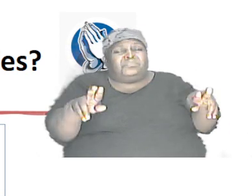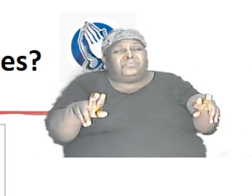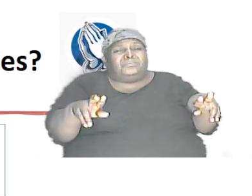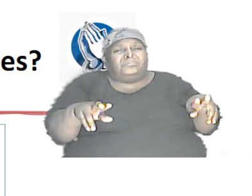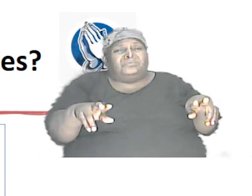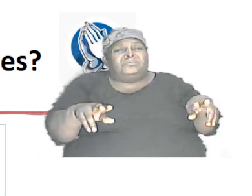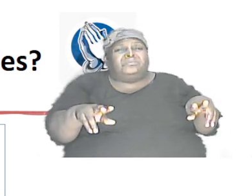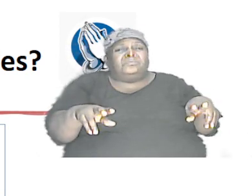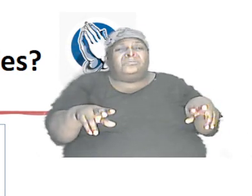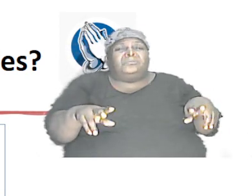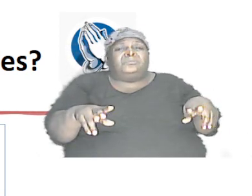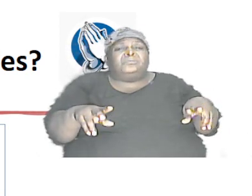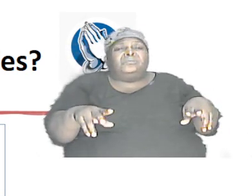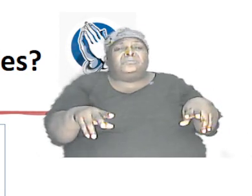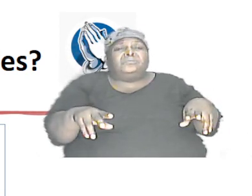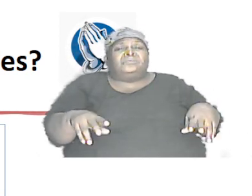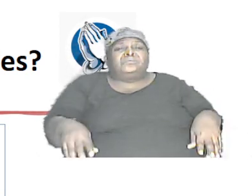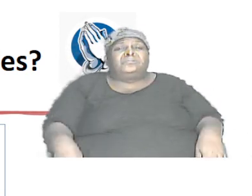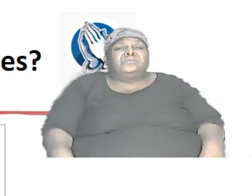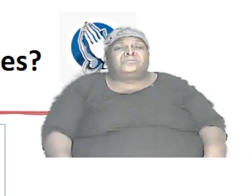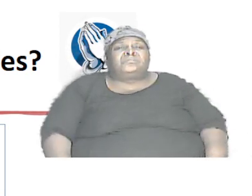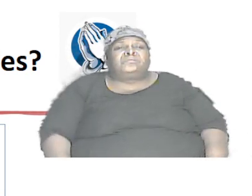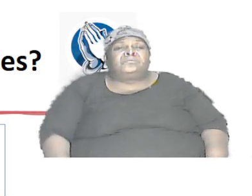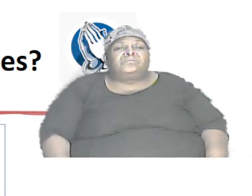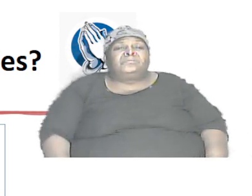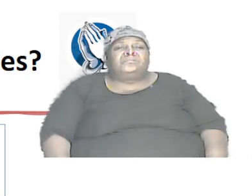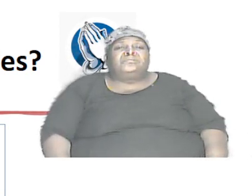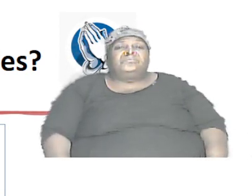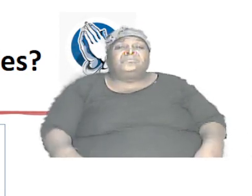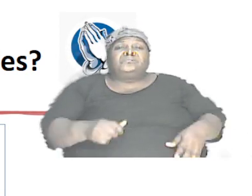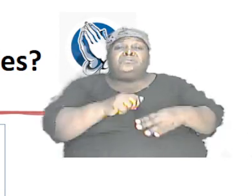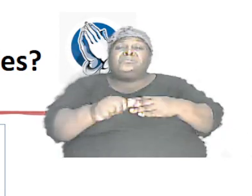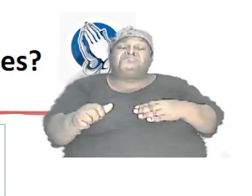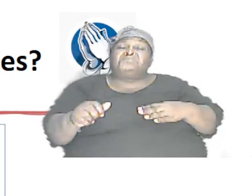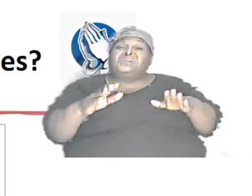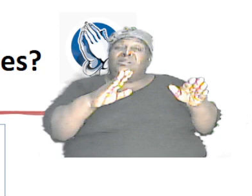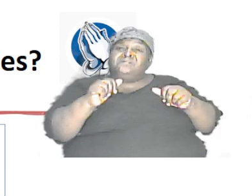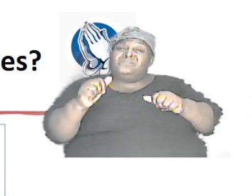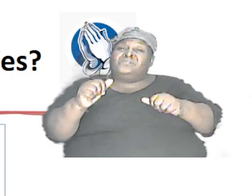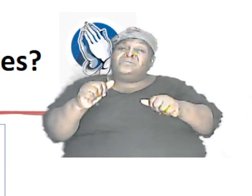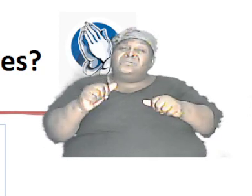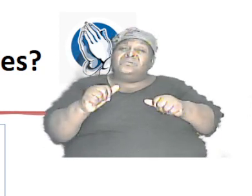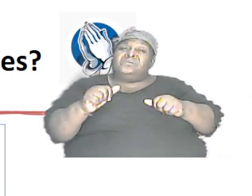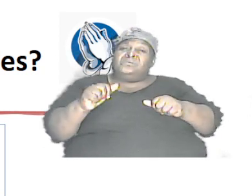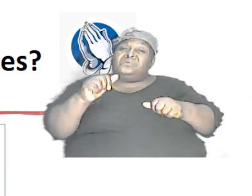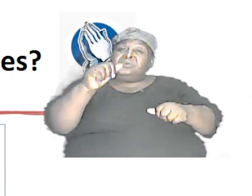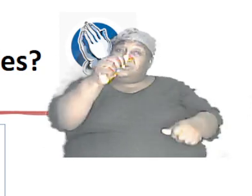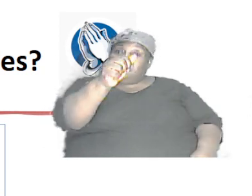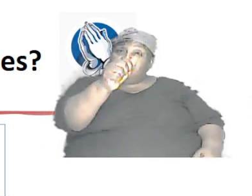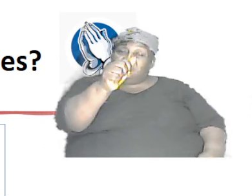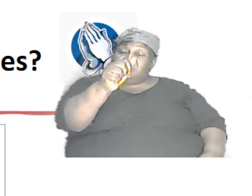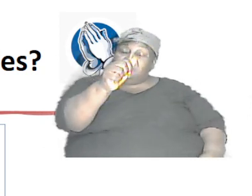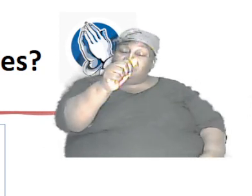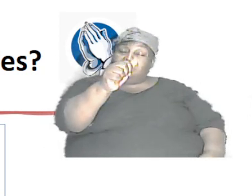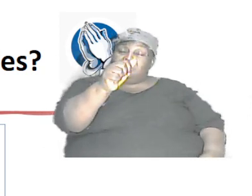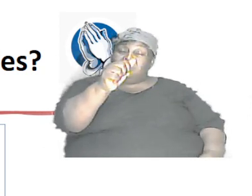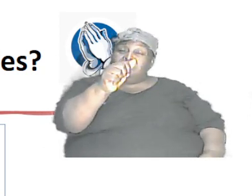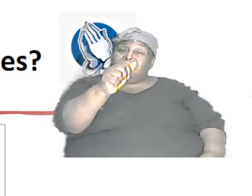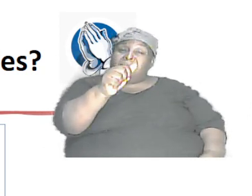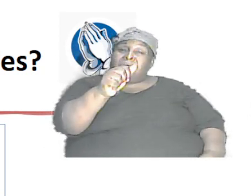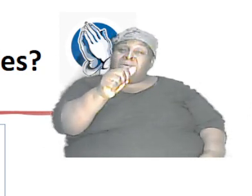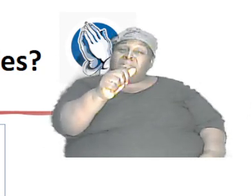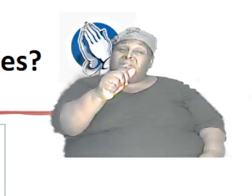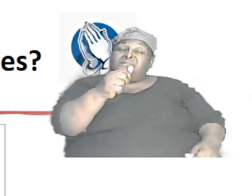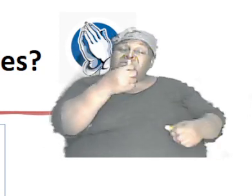They totally left out the little A's. Now that is a set of information that the parents